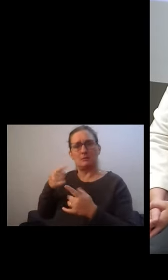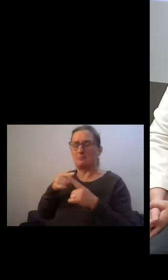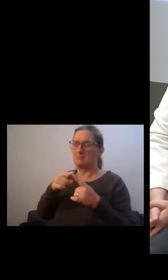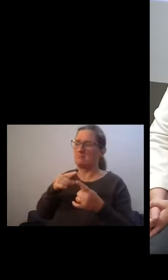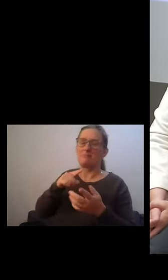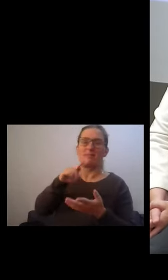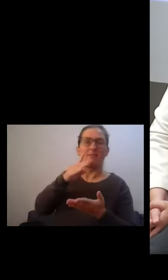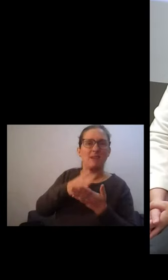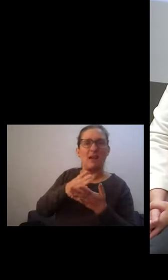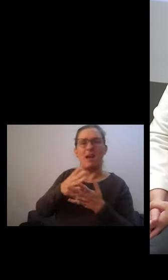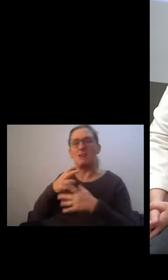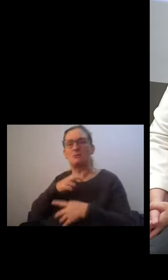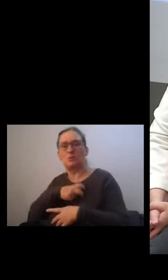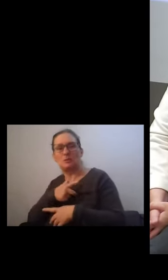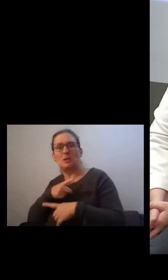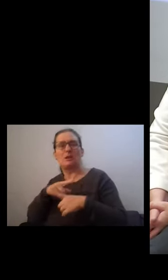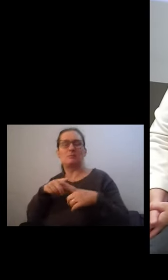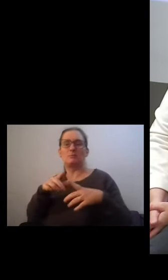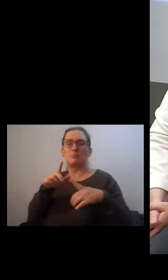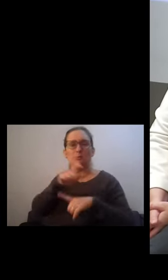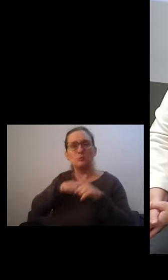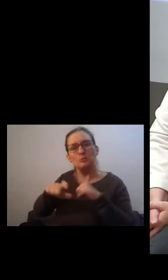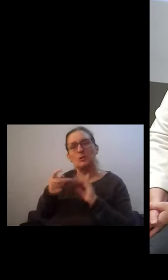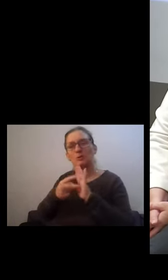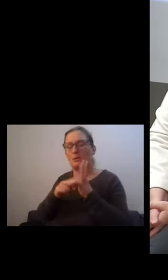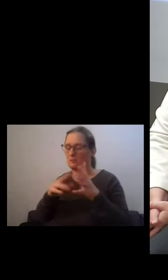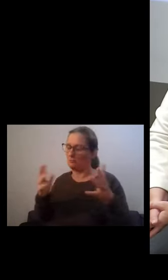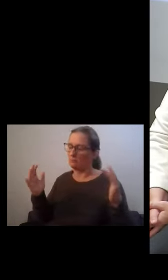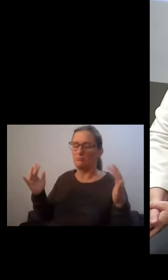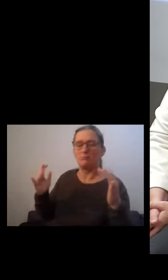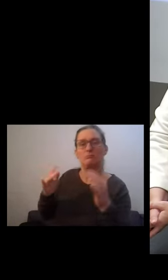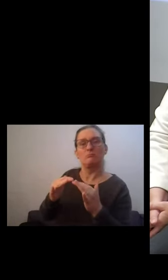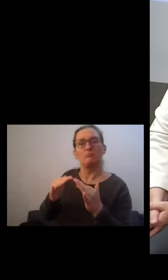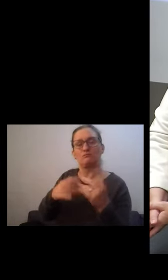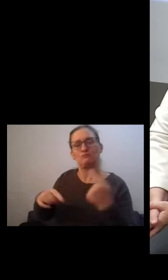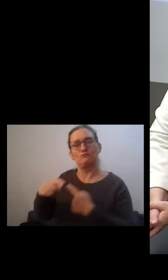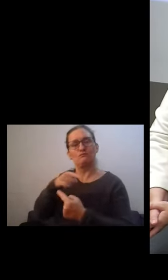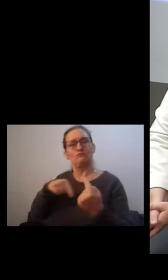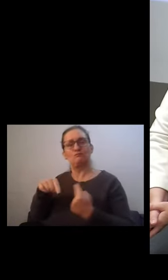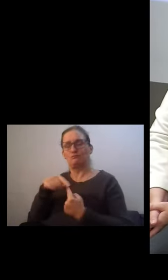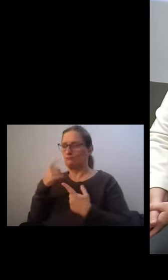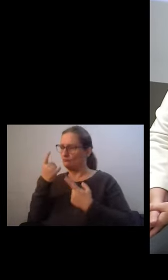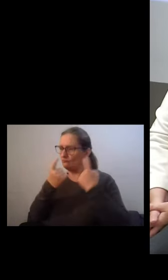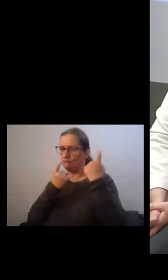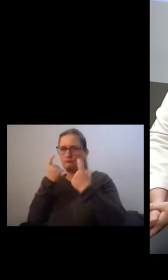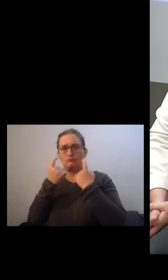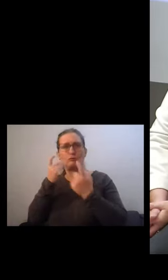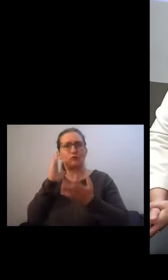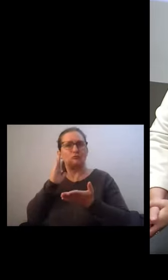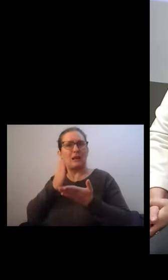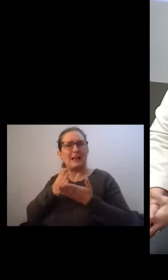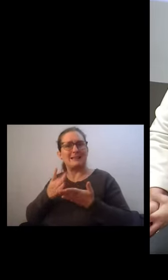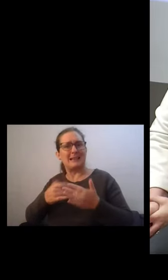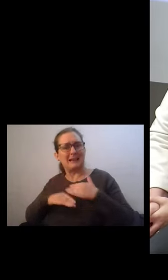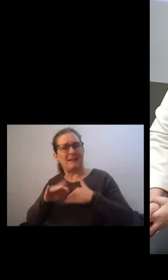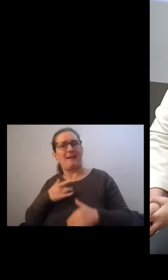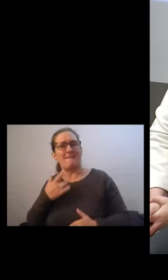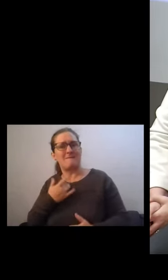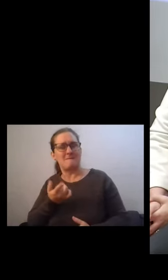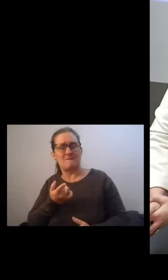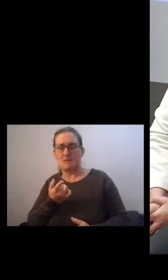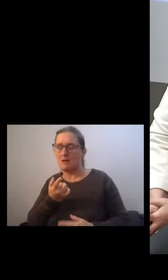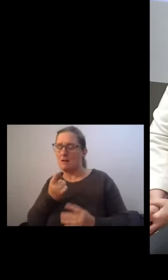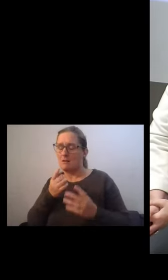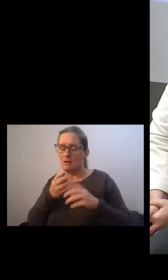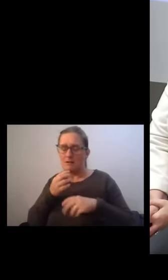unions, community organisations come together and reflect on the realities in their lives and come up with ideas for